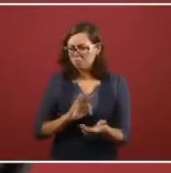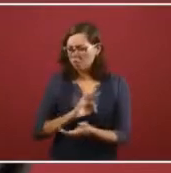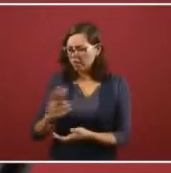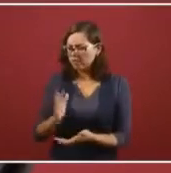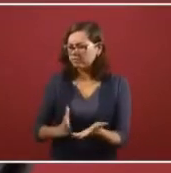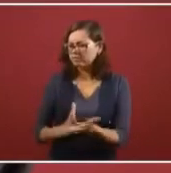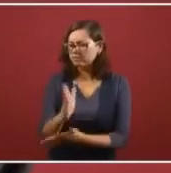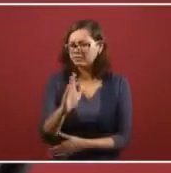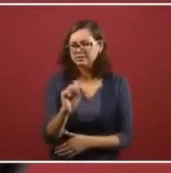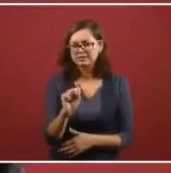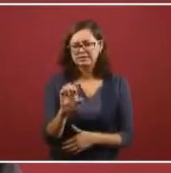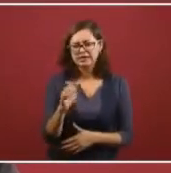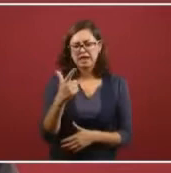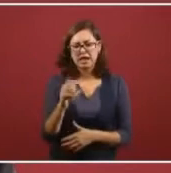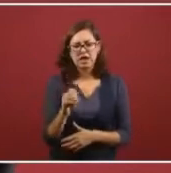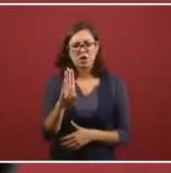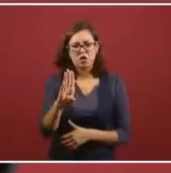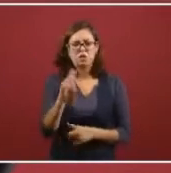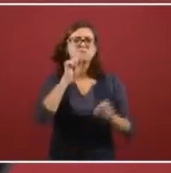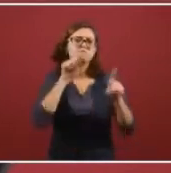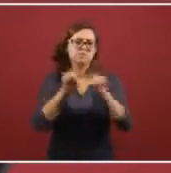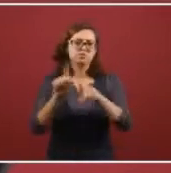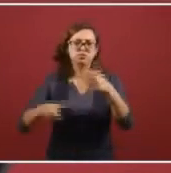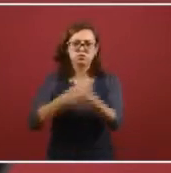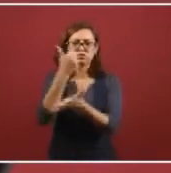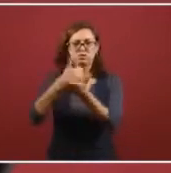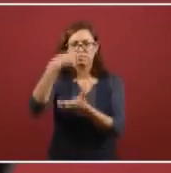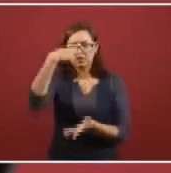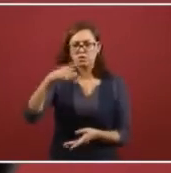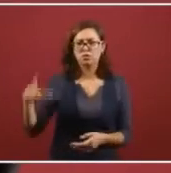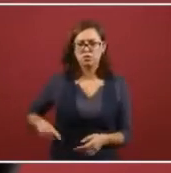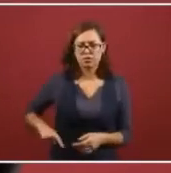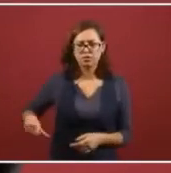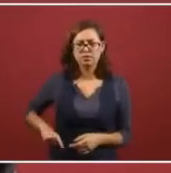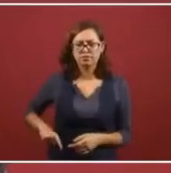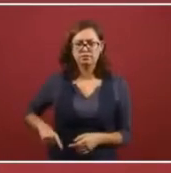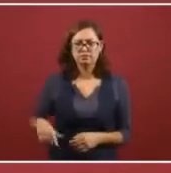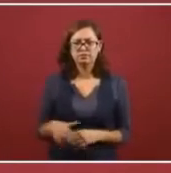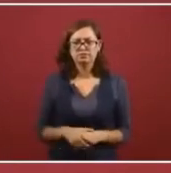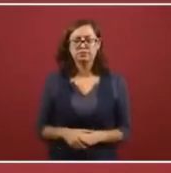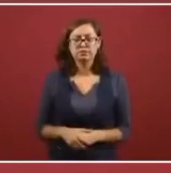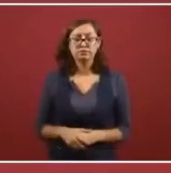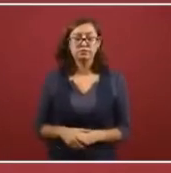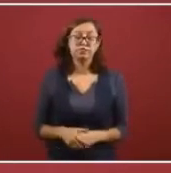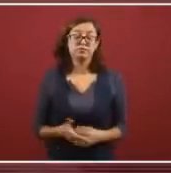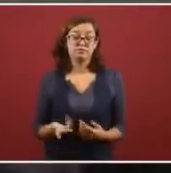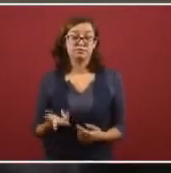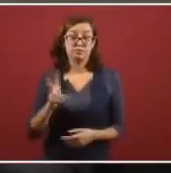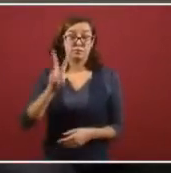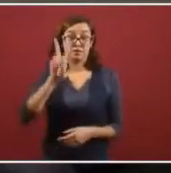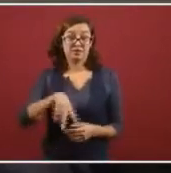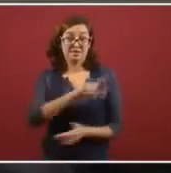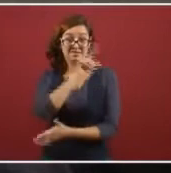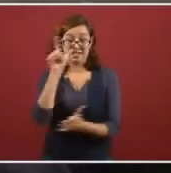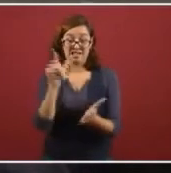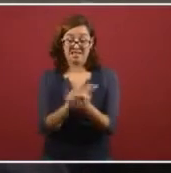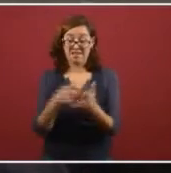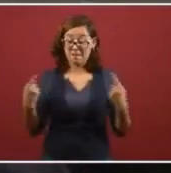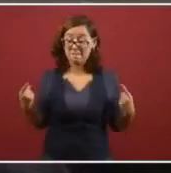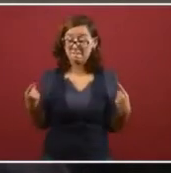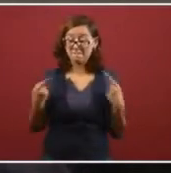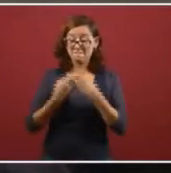the, uh, city of government, and then, course, the government of that city. And if they are violating